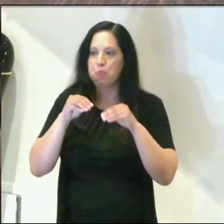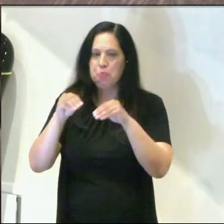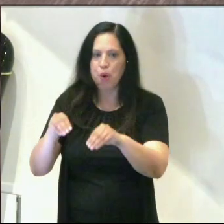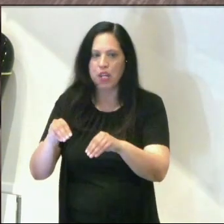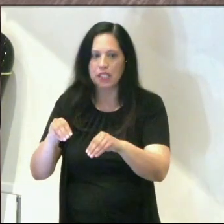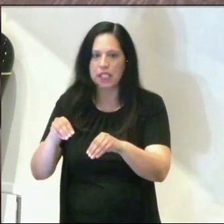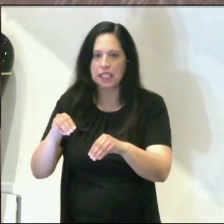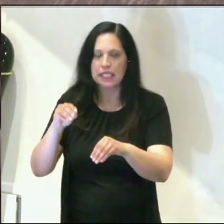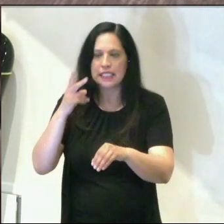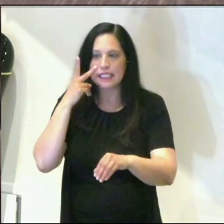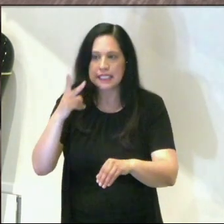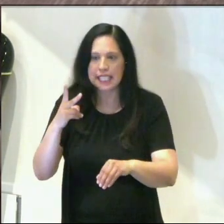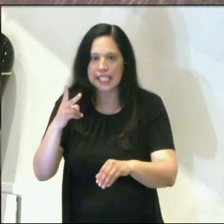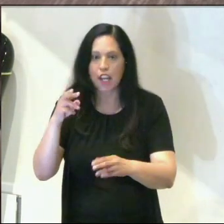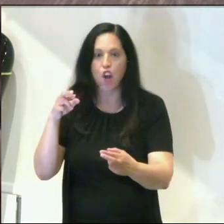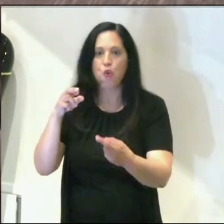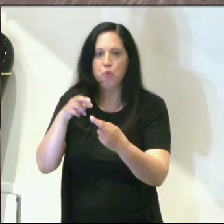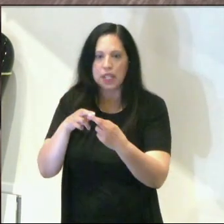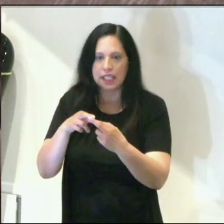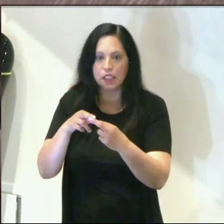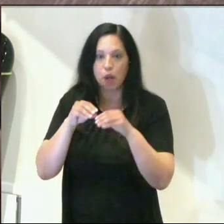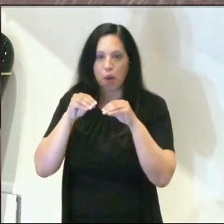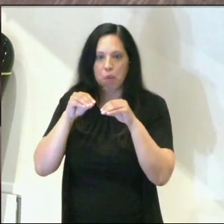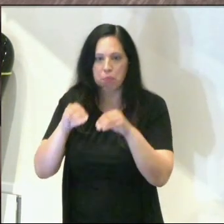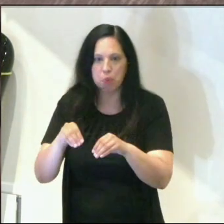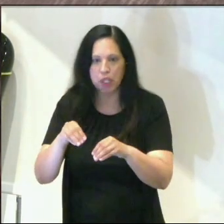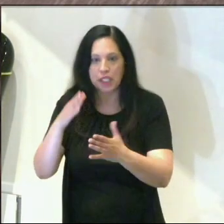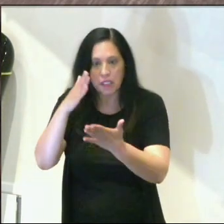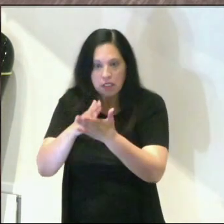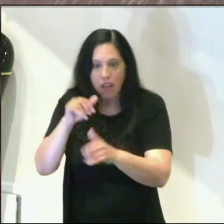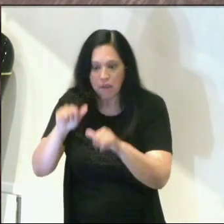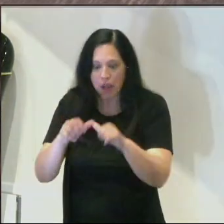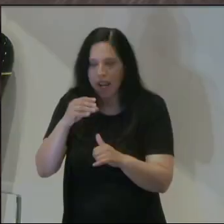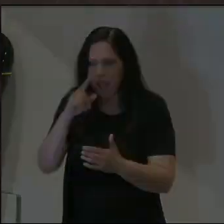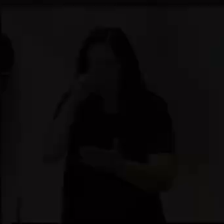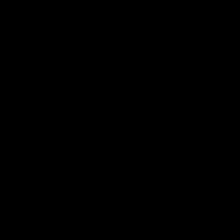put, stop doubting, and believe. Amen. Amen. Amen.